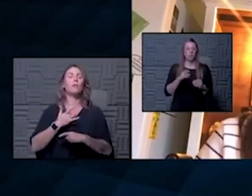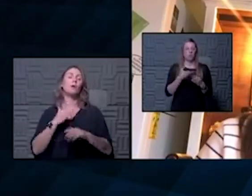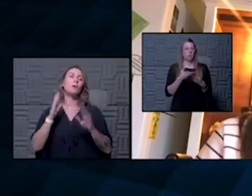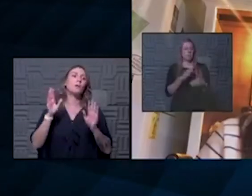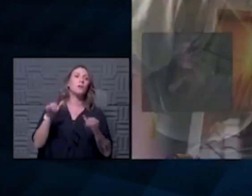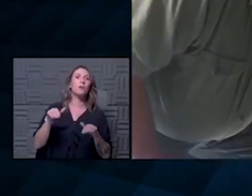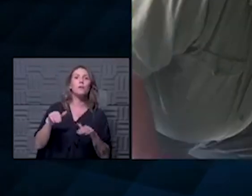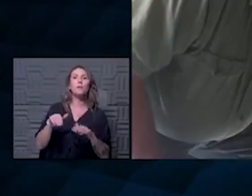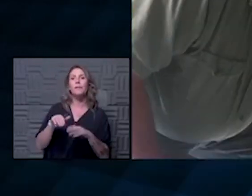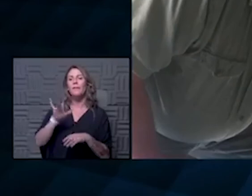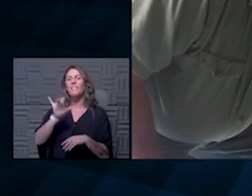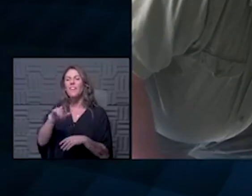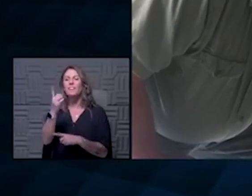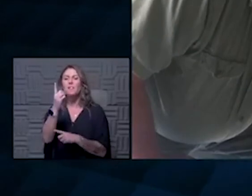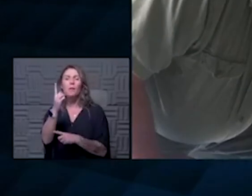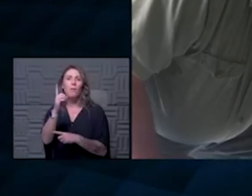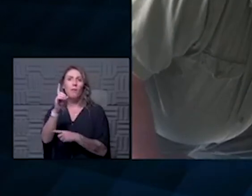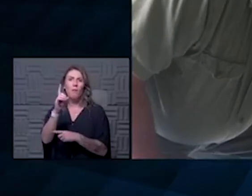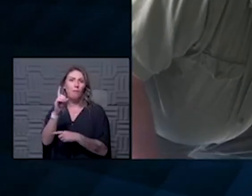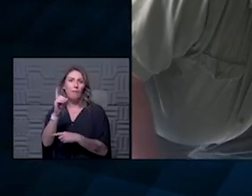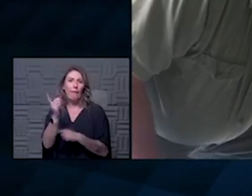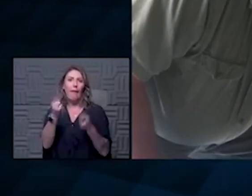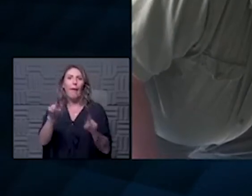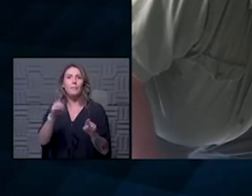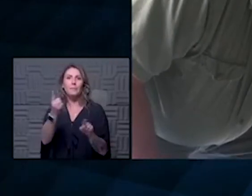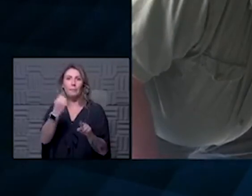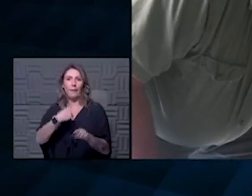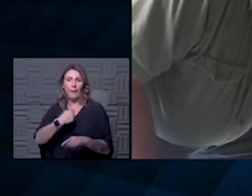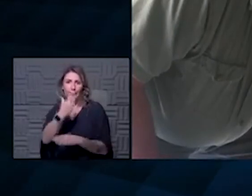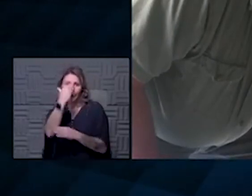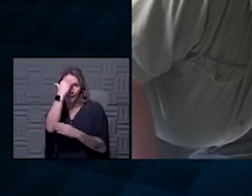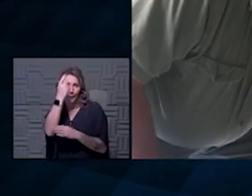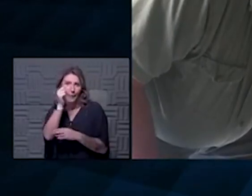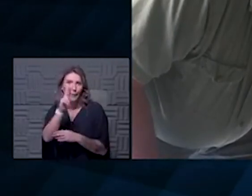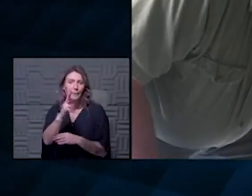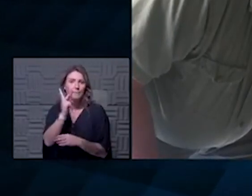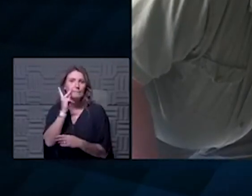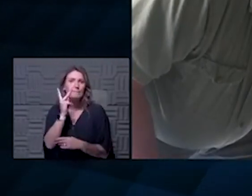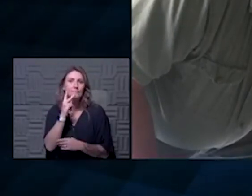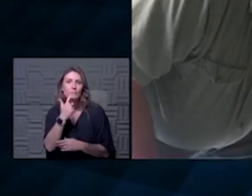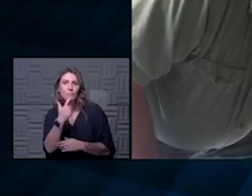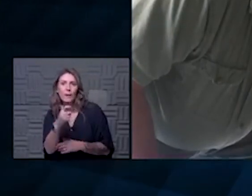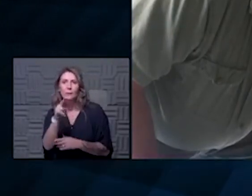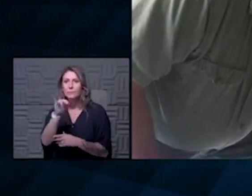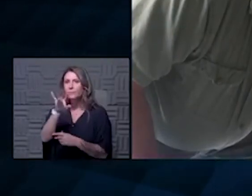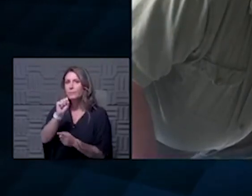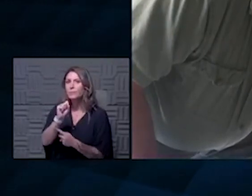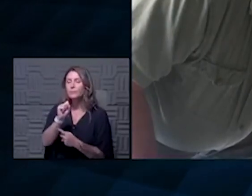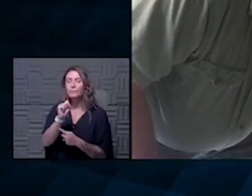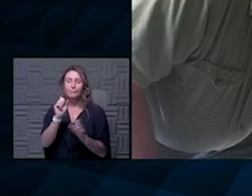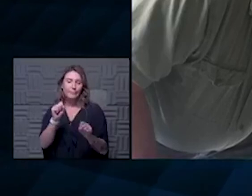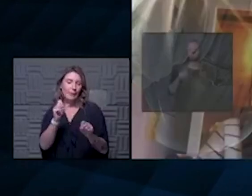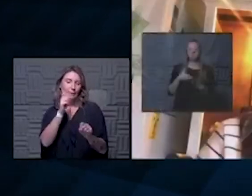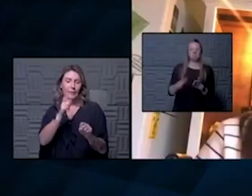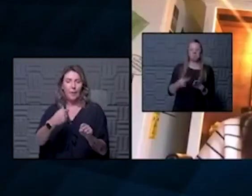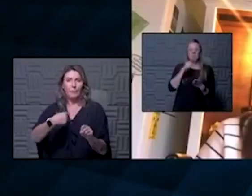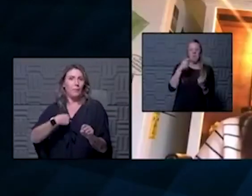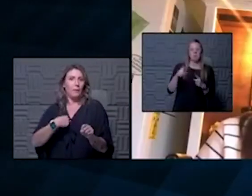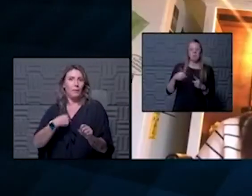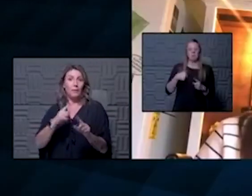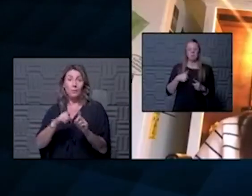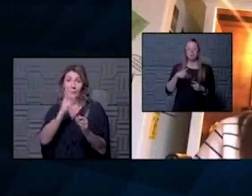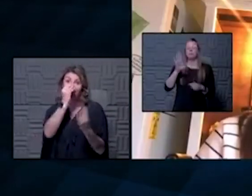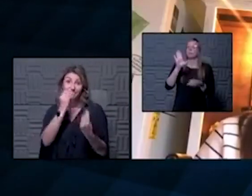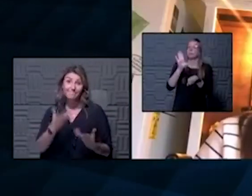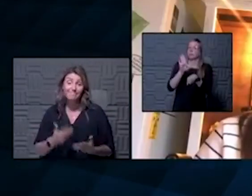that's that's something that's happened to somebody i know or i see it on the news and it's probably not going to happen to me but let me tell